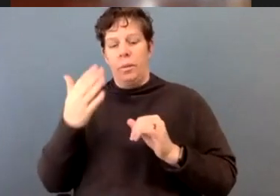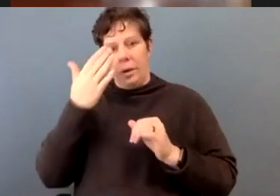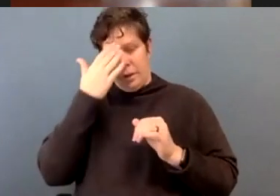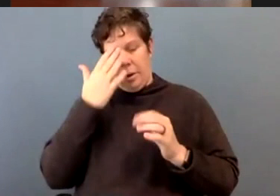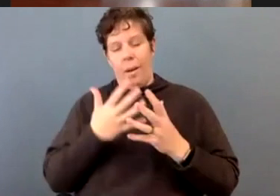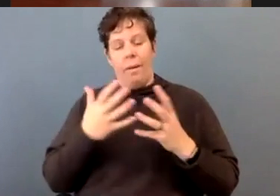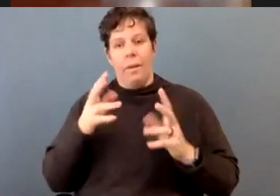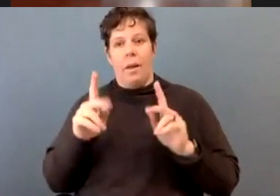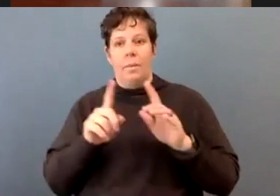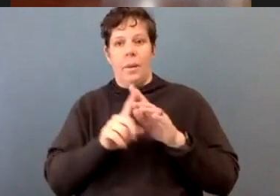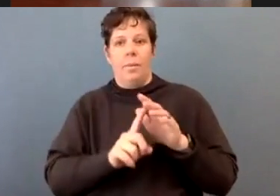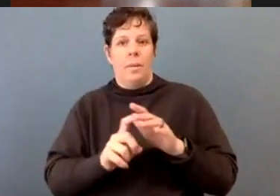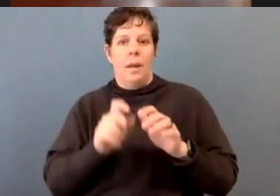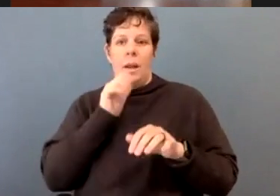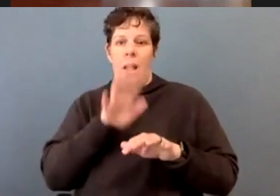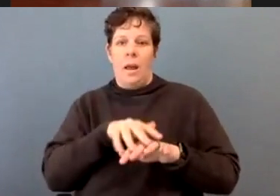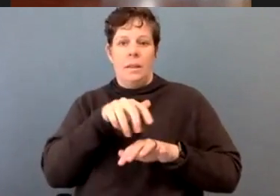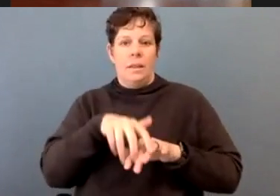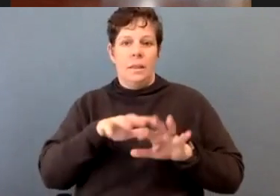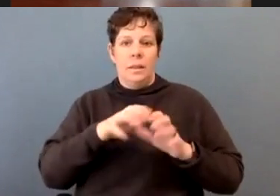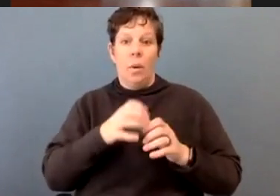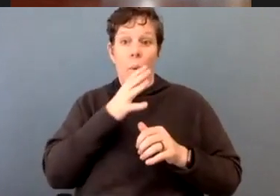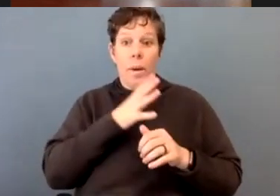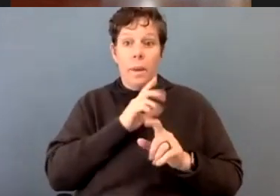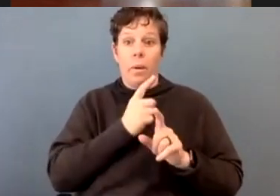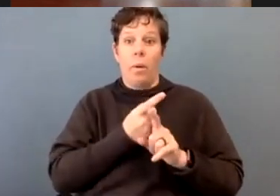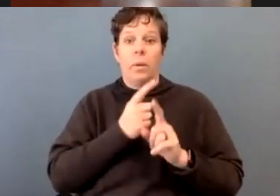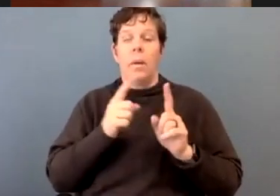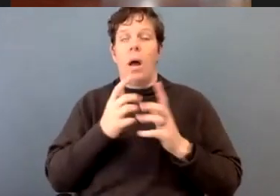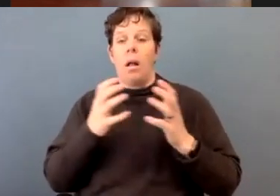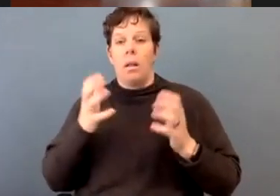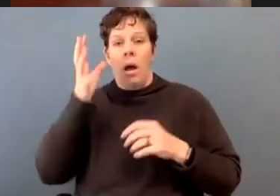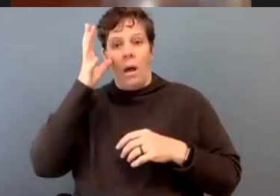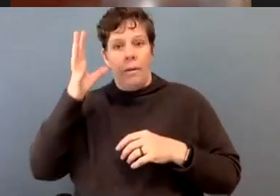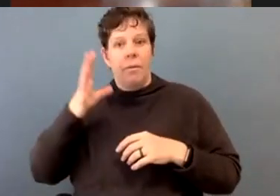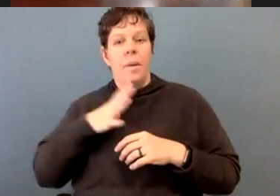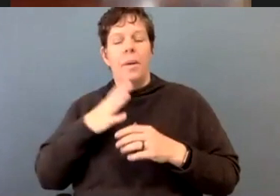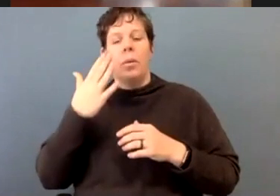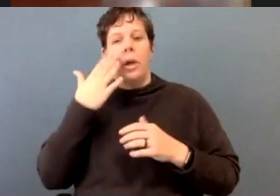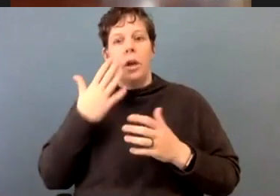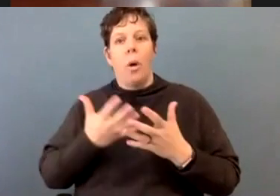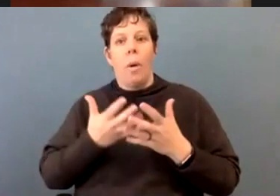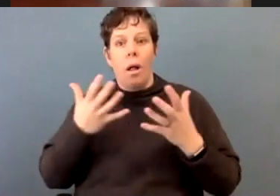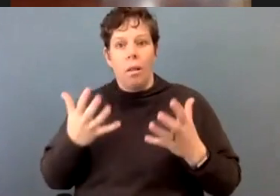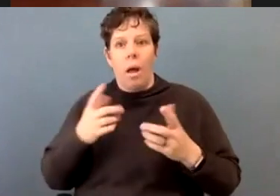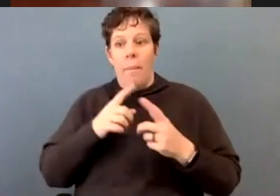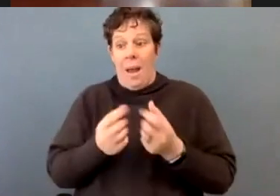missing, not just Native women, but a lot of men. We know it's a lot. We just don't know how many.